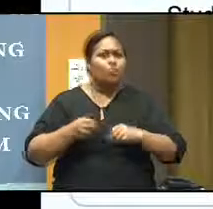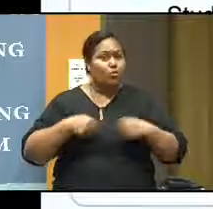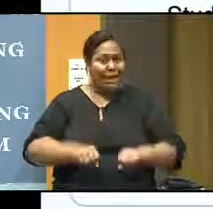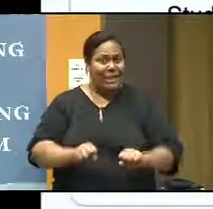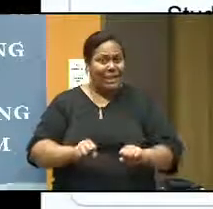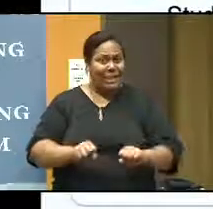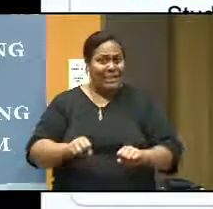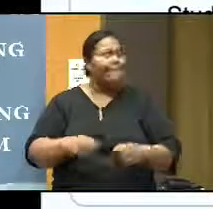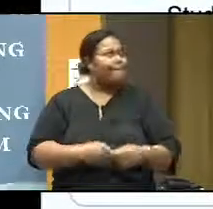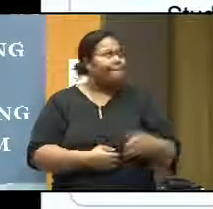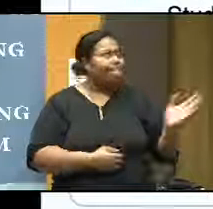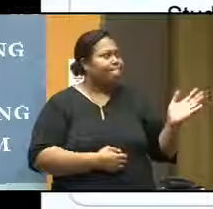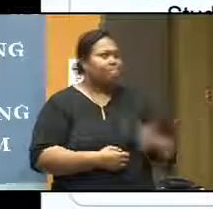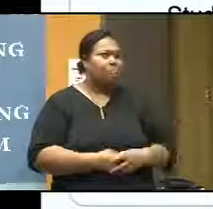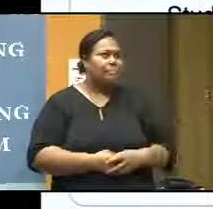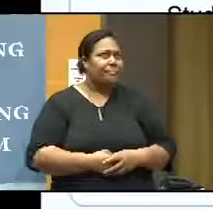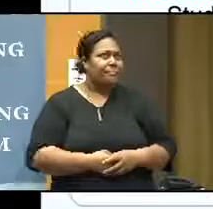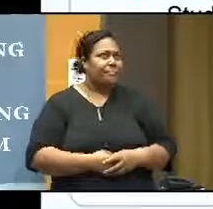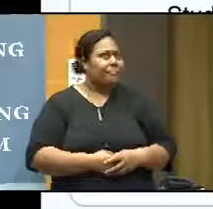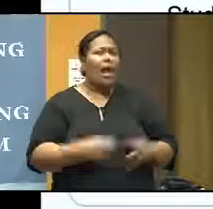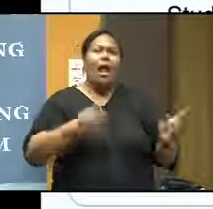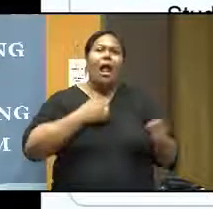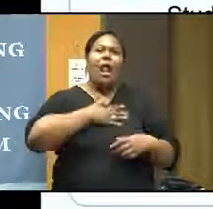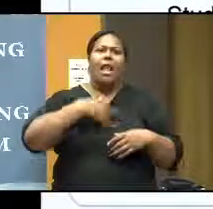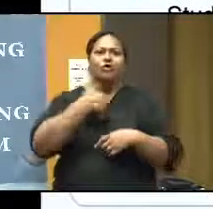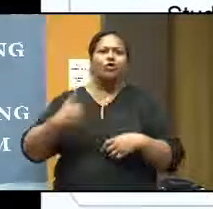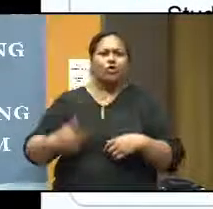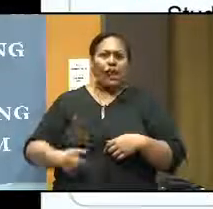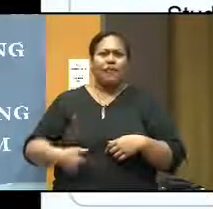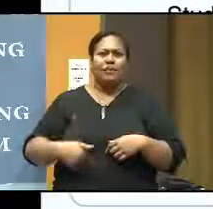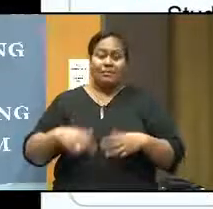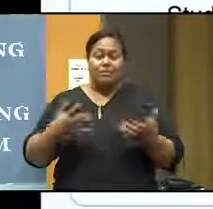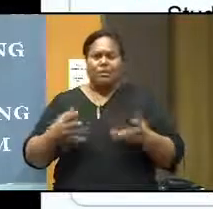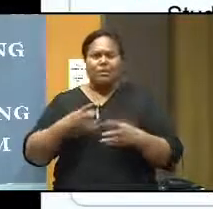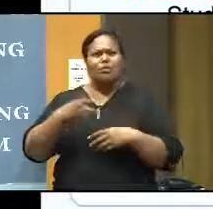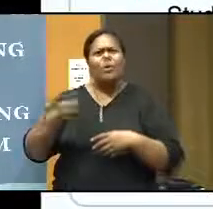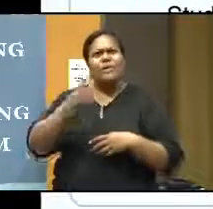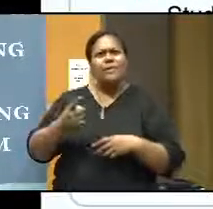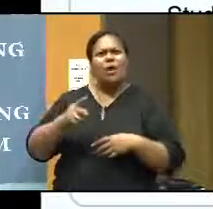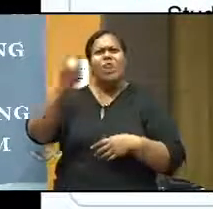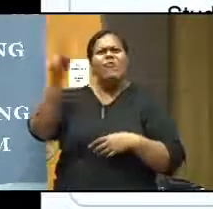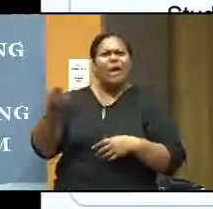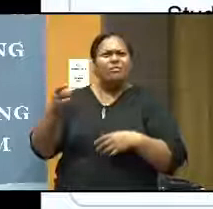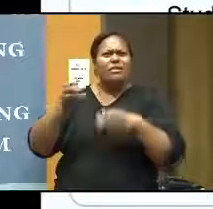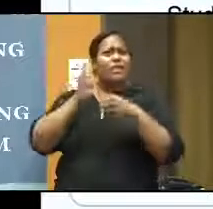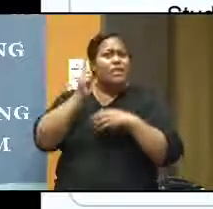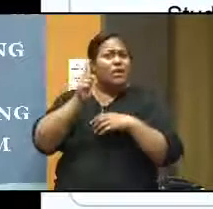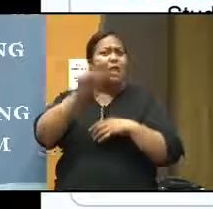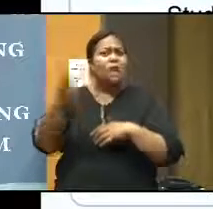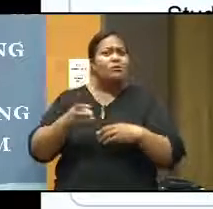Well, I like the Chinese proverb which says that the thousand teachers, the thousand methods. And then you have to think critically